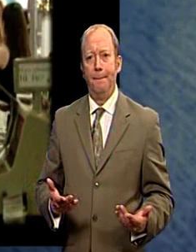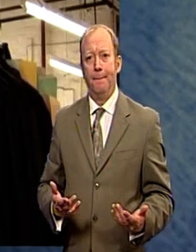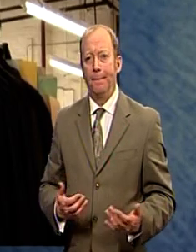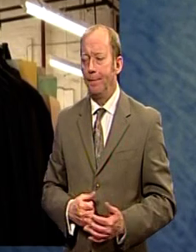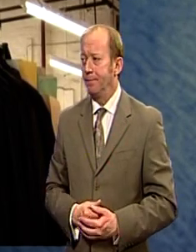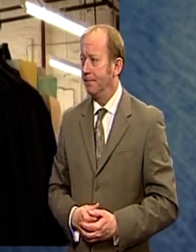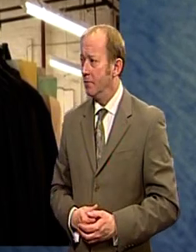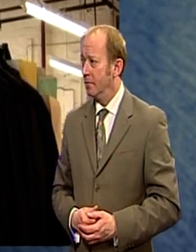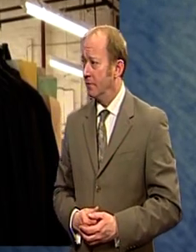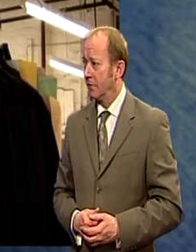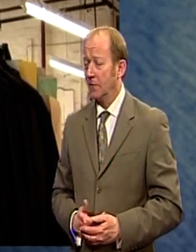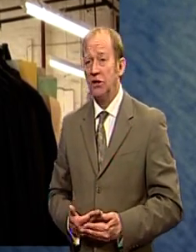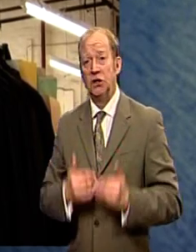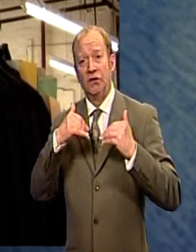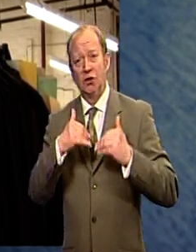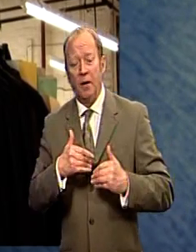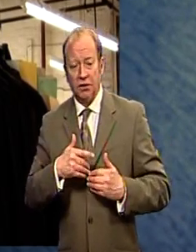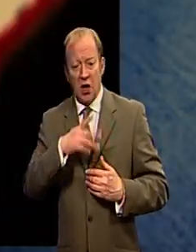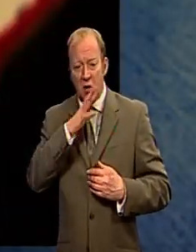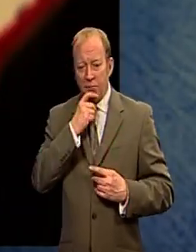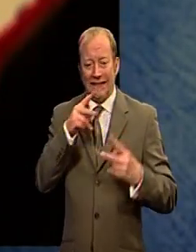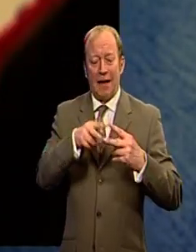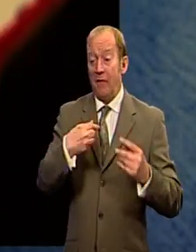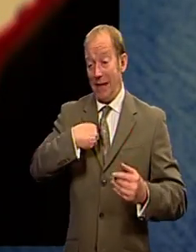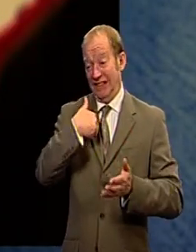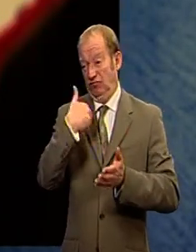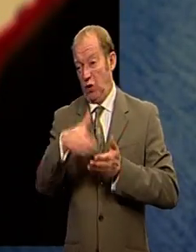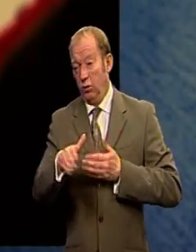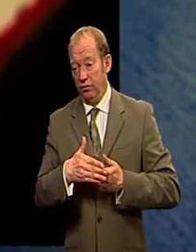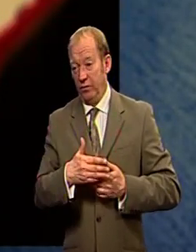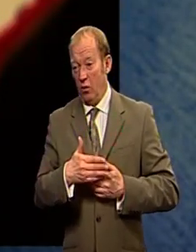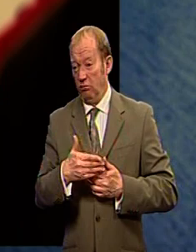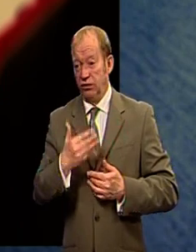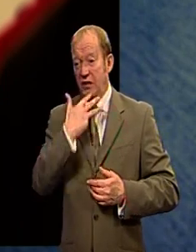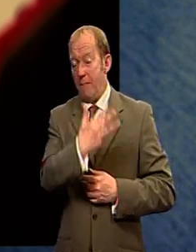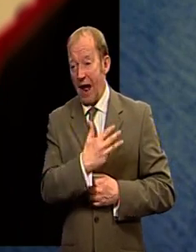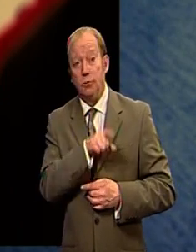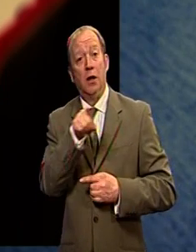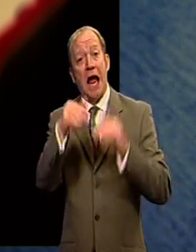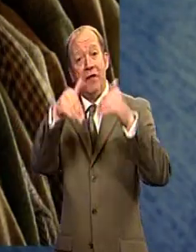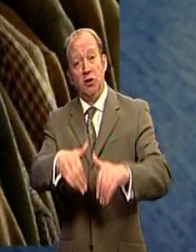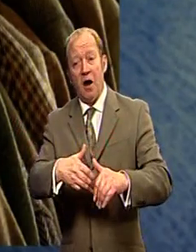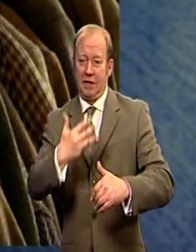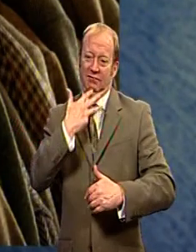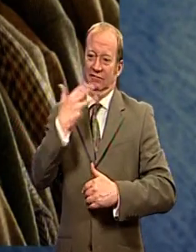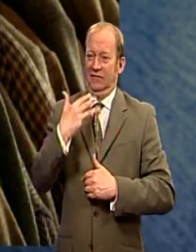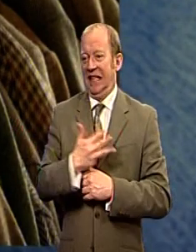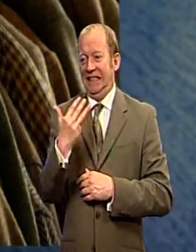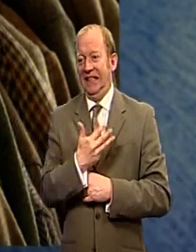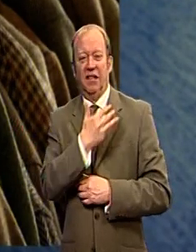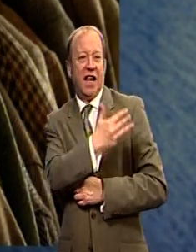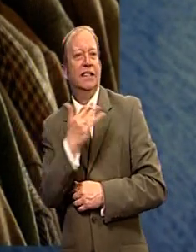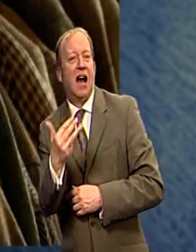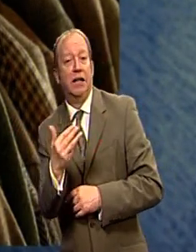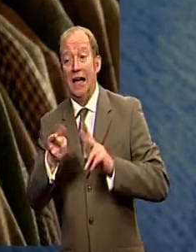When I started, the retailers were working on just doubling up. So if I sold something at £9, it would be £19.99. Now